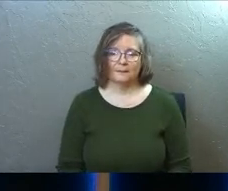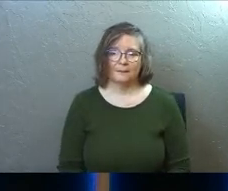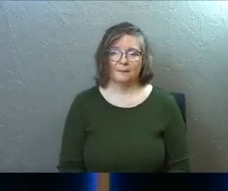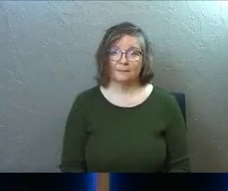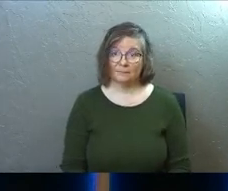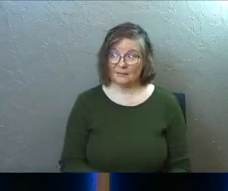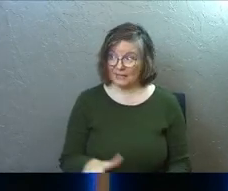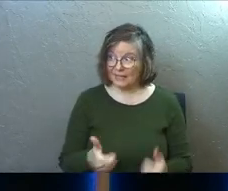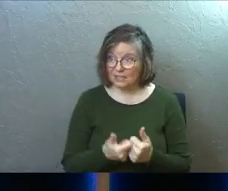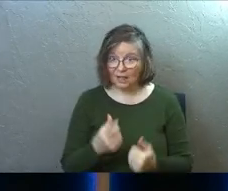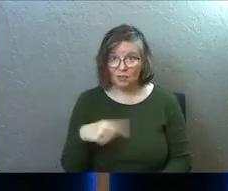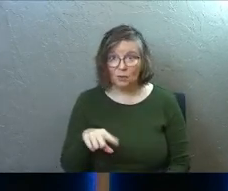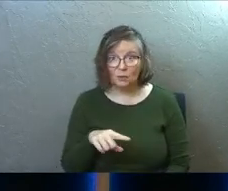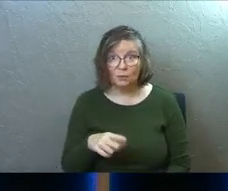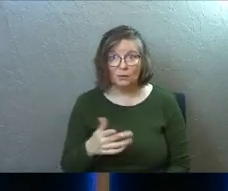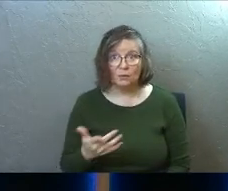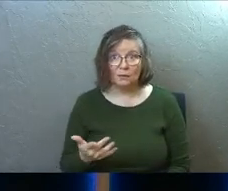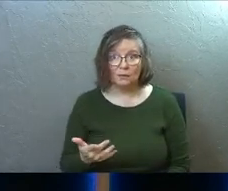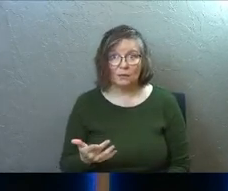Does that challenge you?